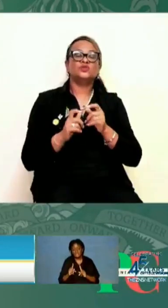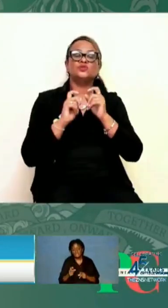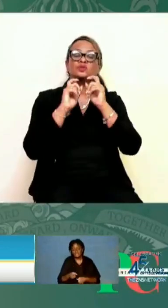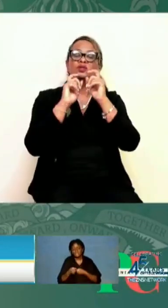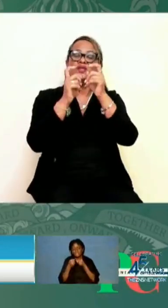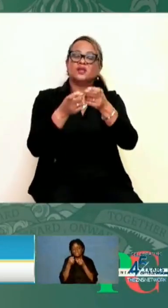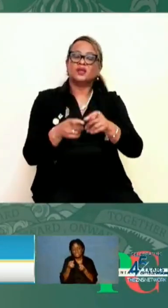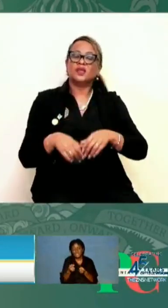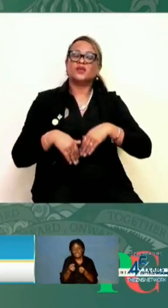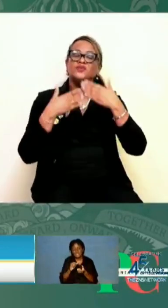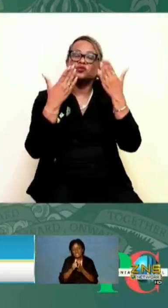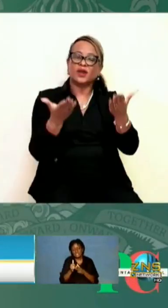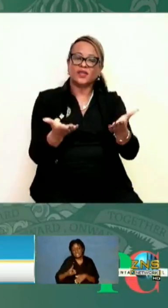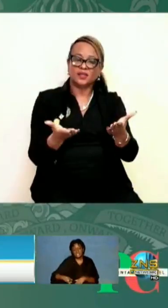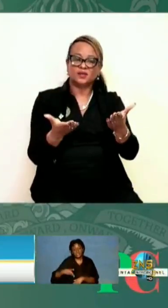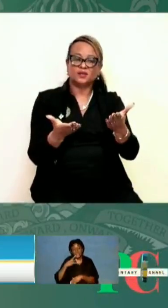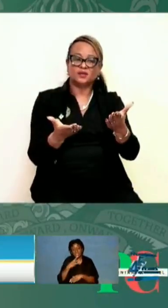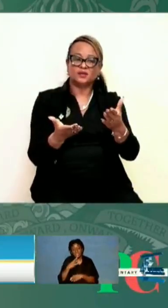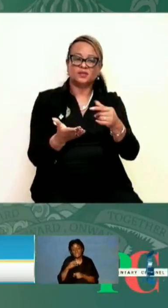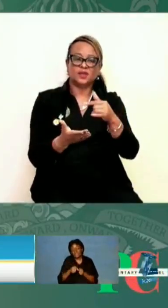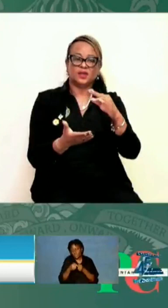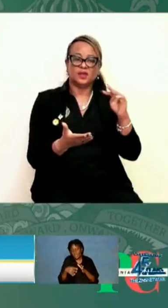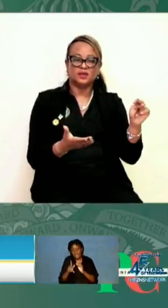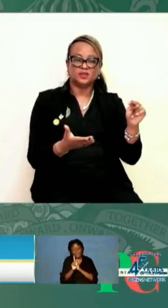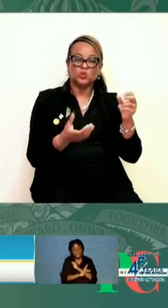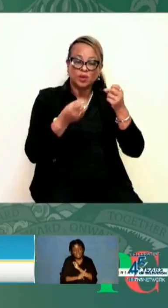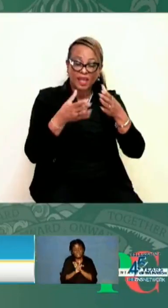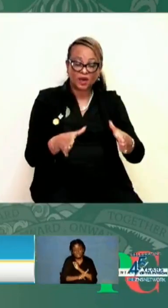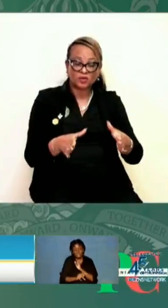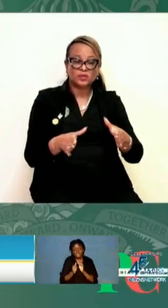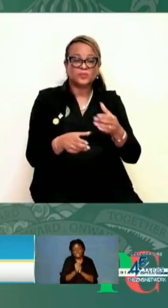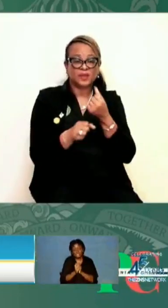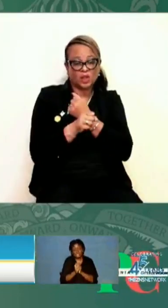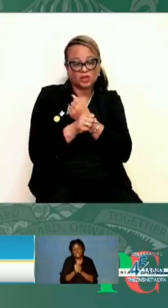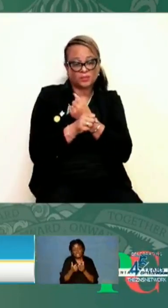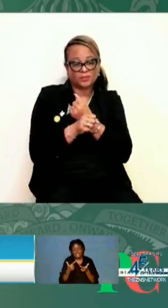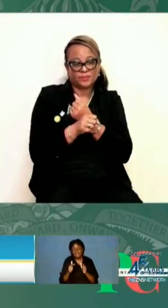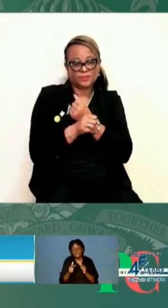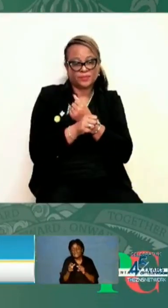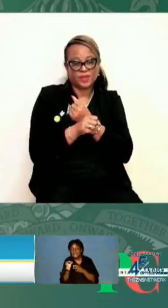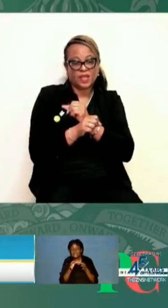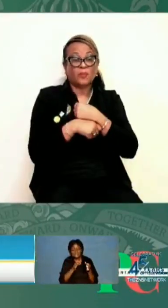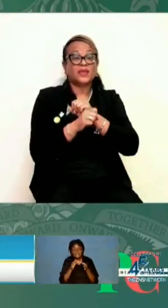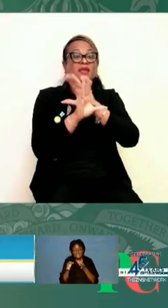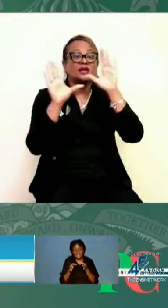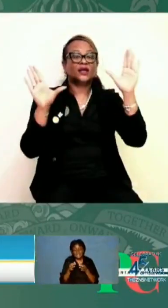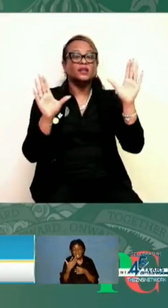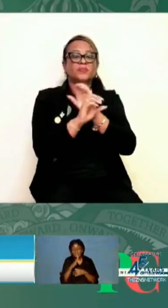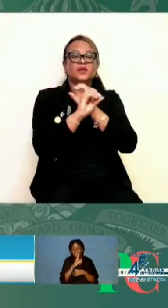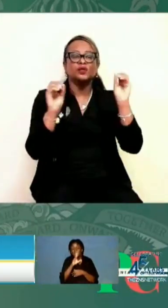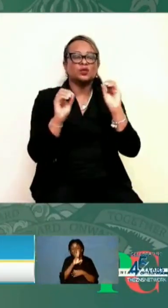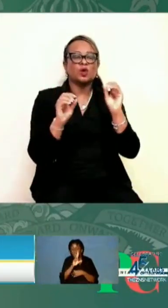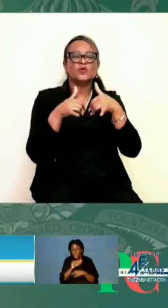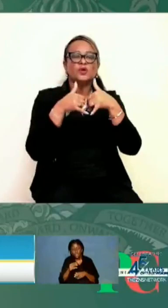without jeopardy and prosecution let me make it clear there will be no